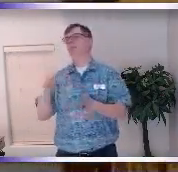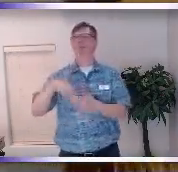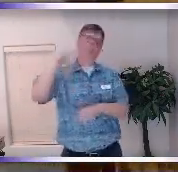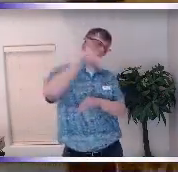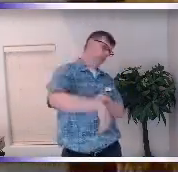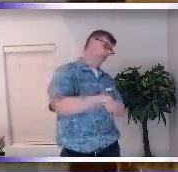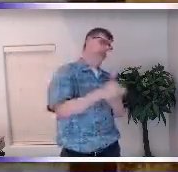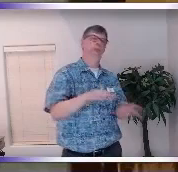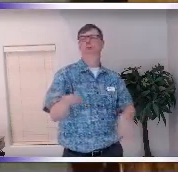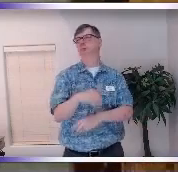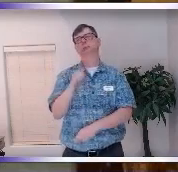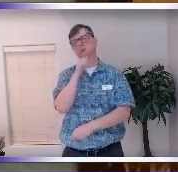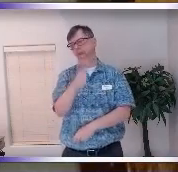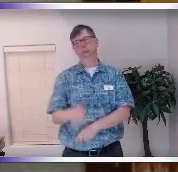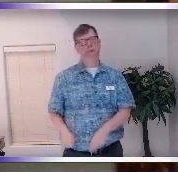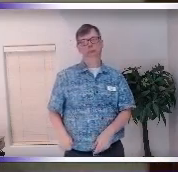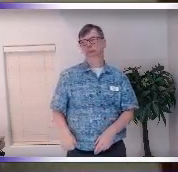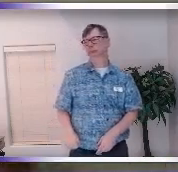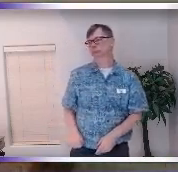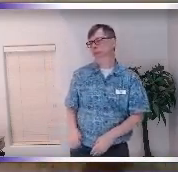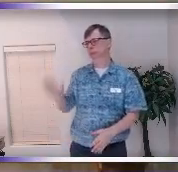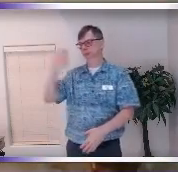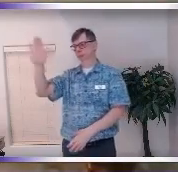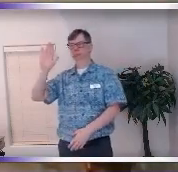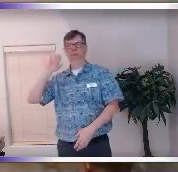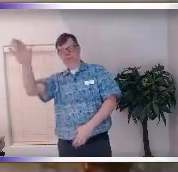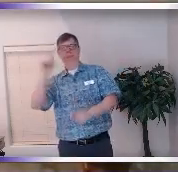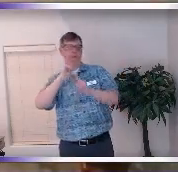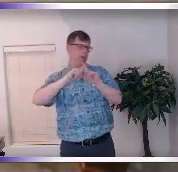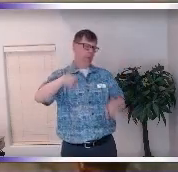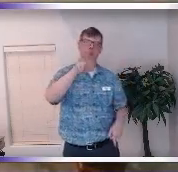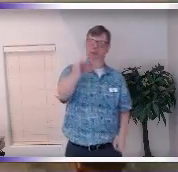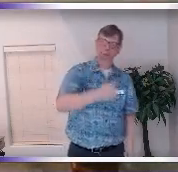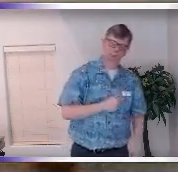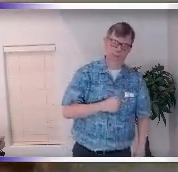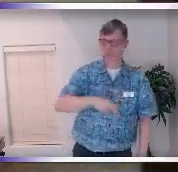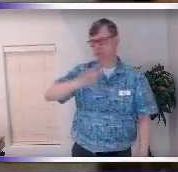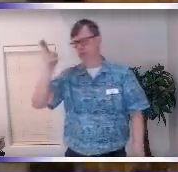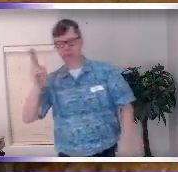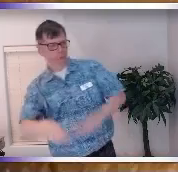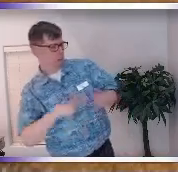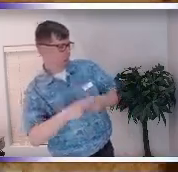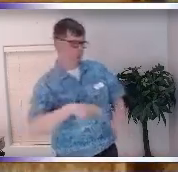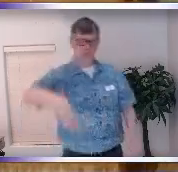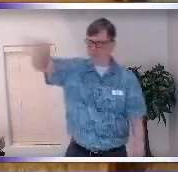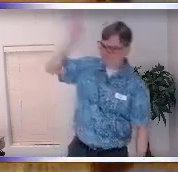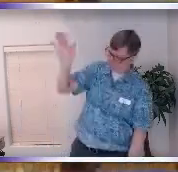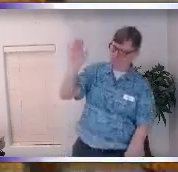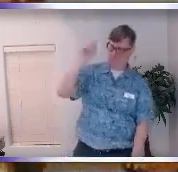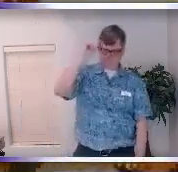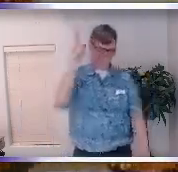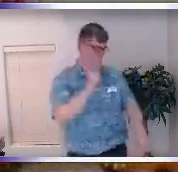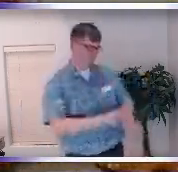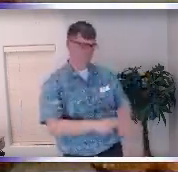did something not so nice and you know just just just stop blaming yourself and other people and just stop for a moment and